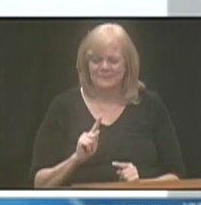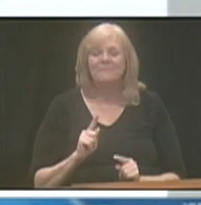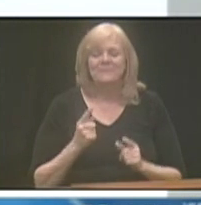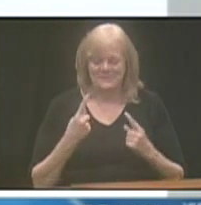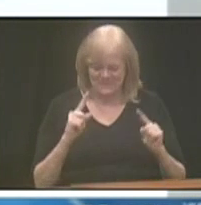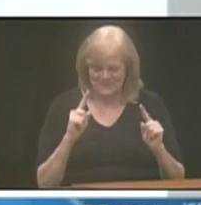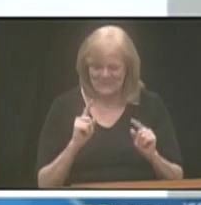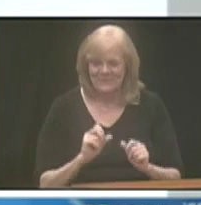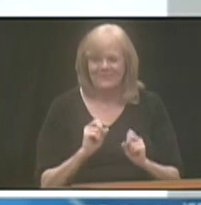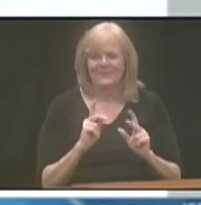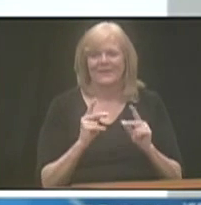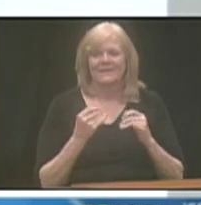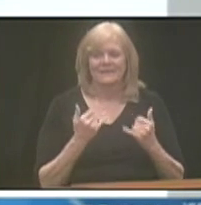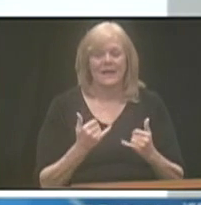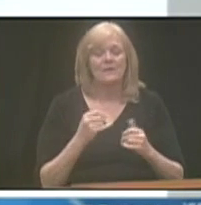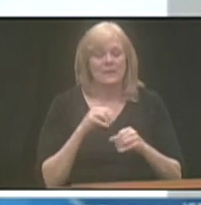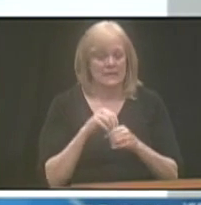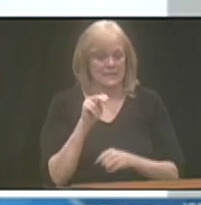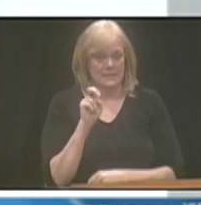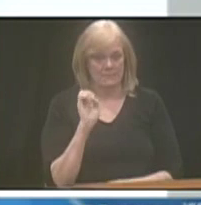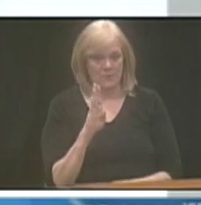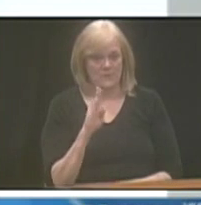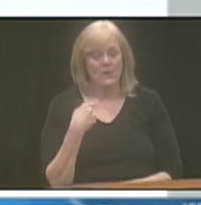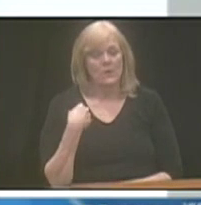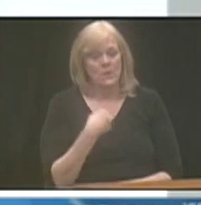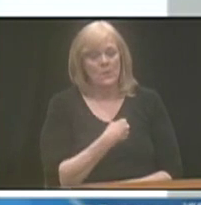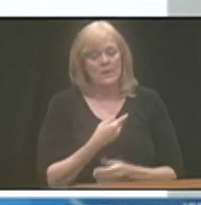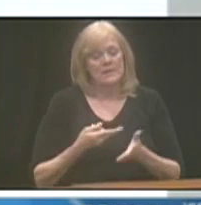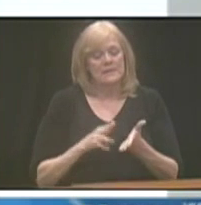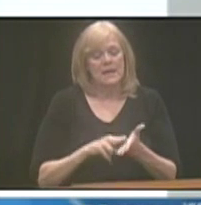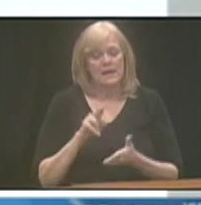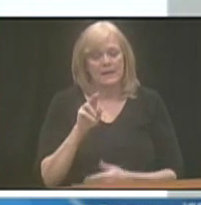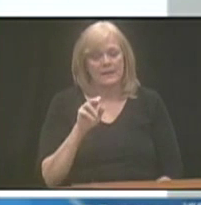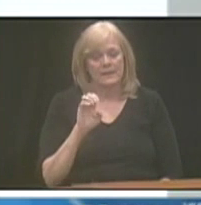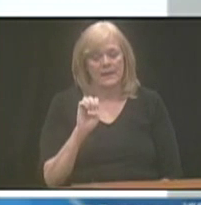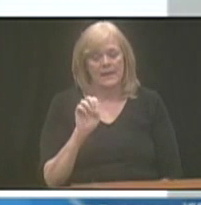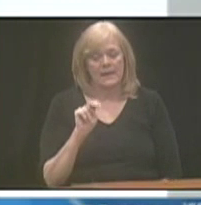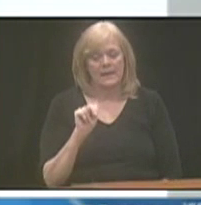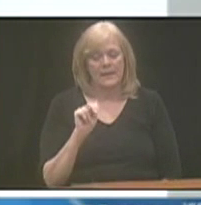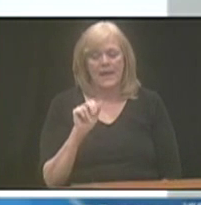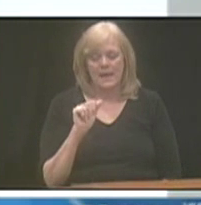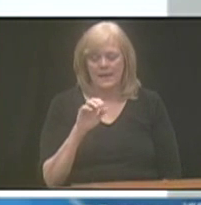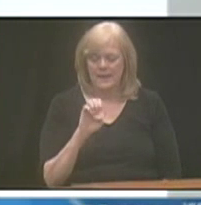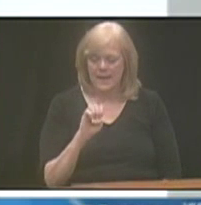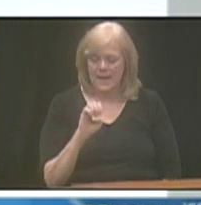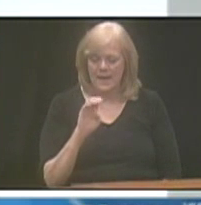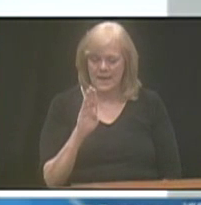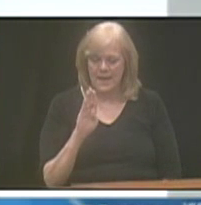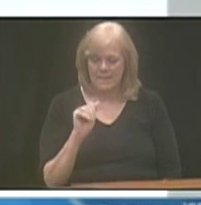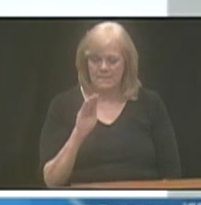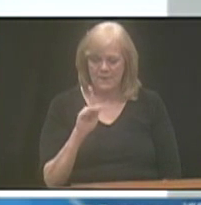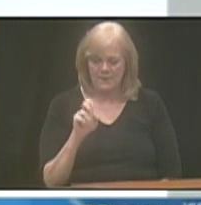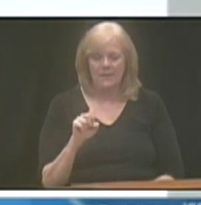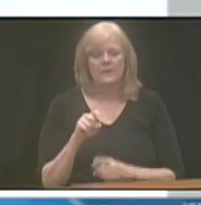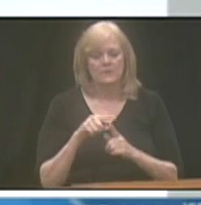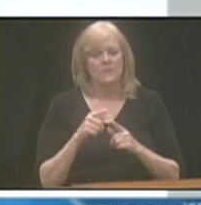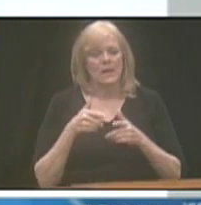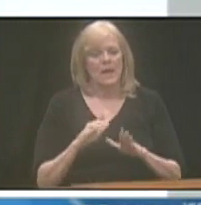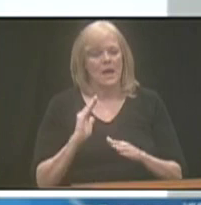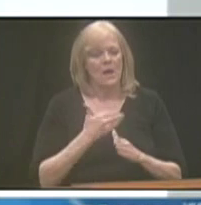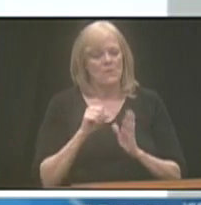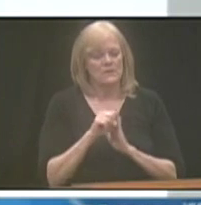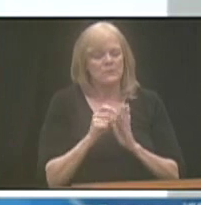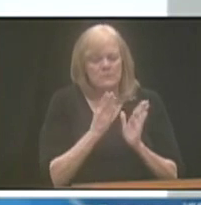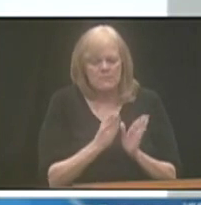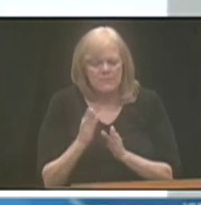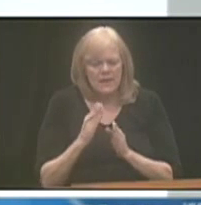There we go. So, in Nebraska, we signed our ABLE Act in 2015, which allowed our state to start planning how